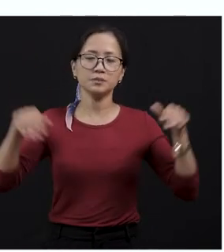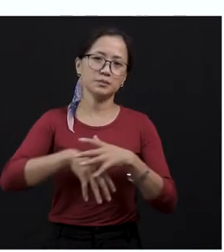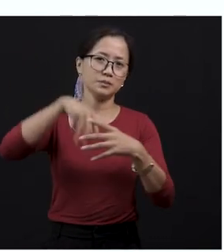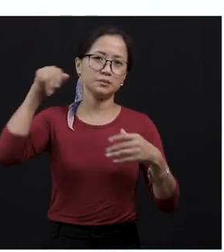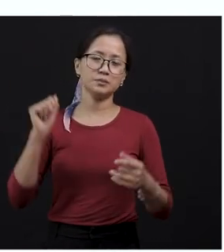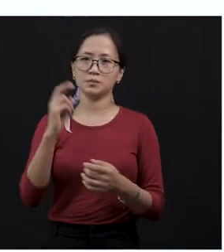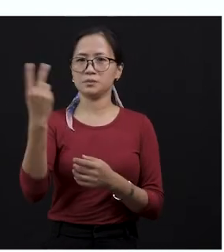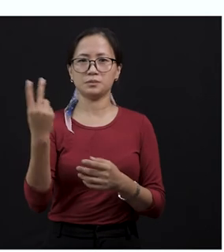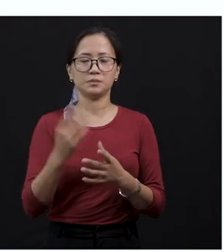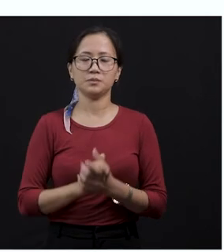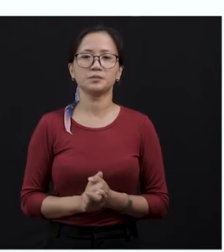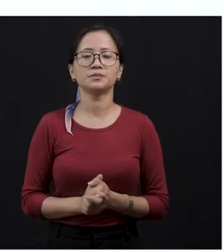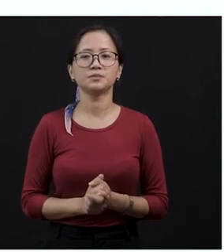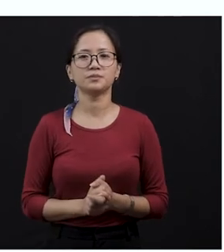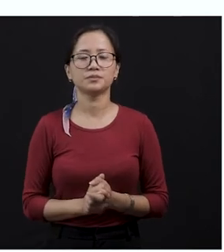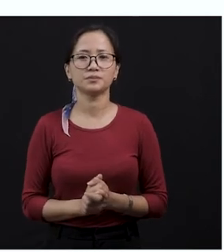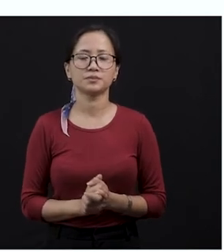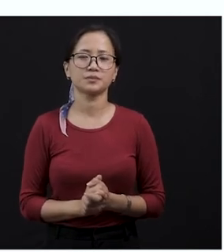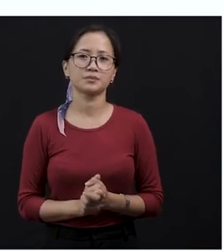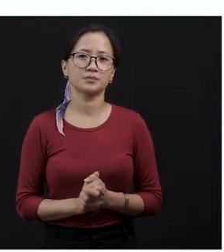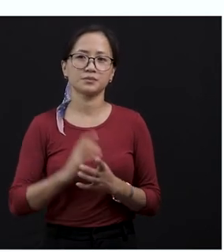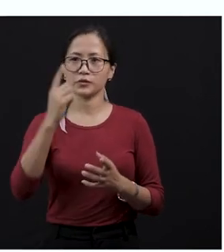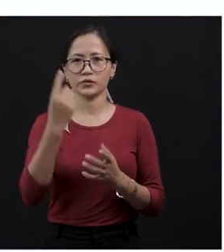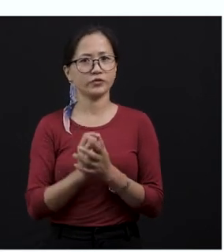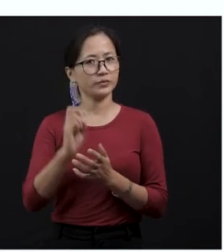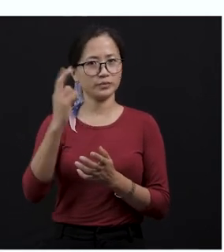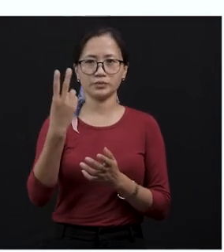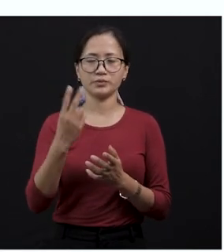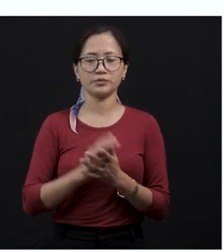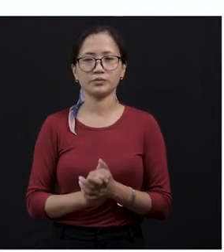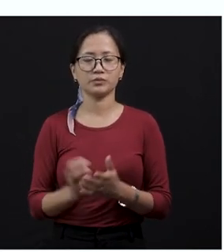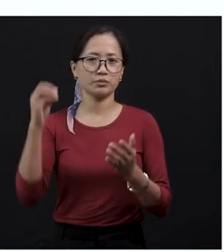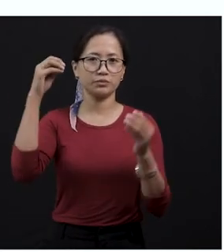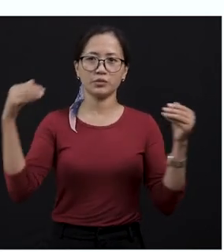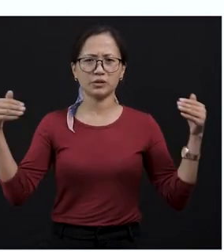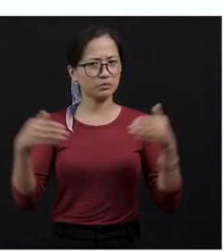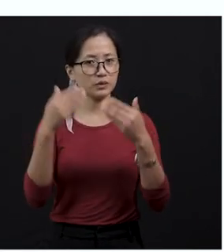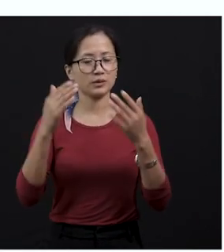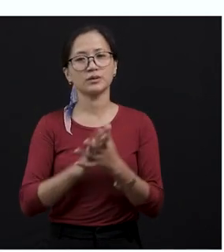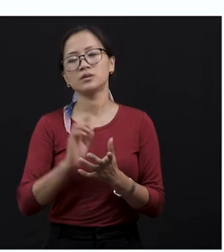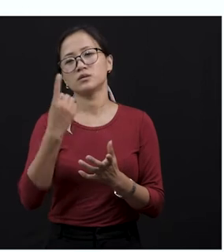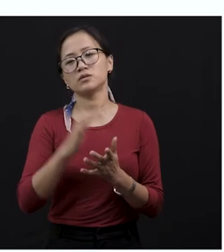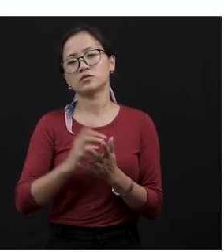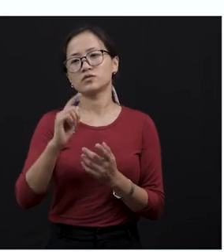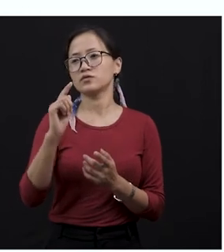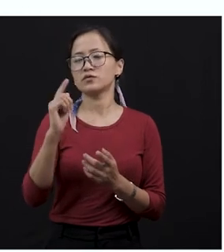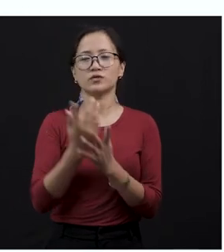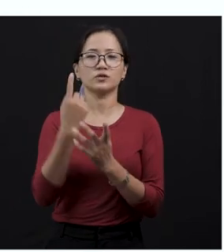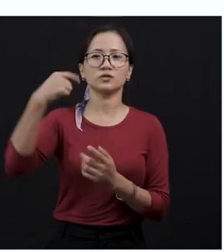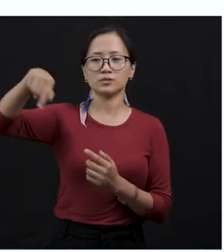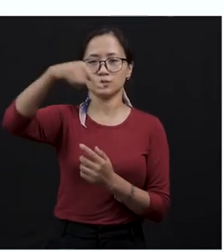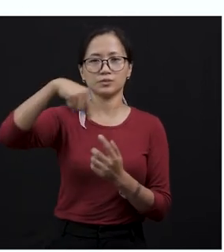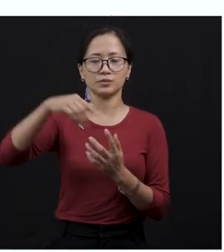Why don't they give up, isn't it? In the first round, they could not. Second round, they bumped into each other again like the first round. And the